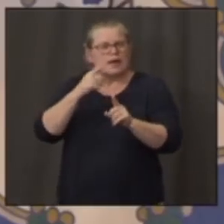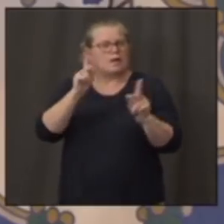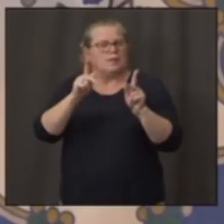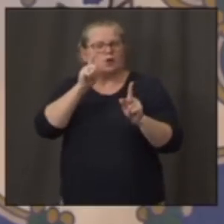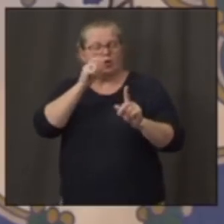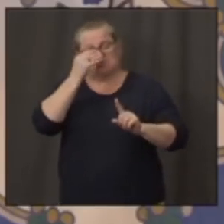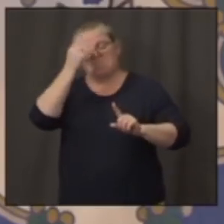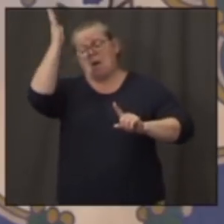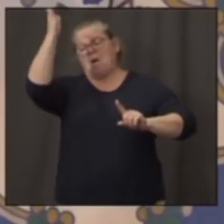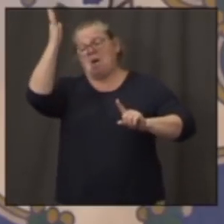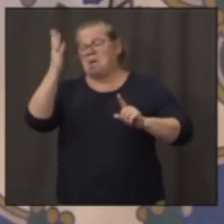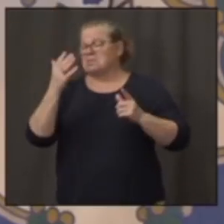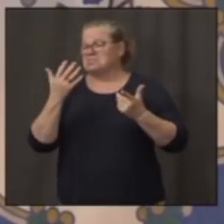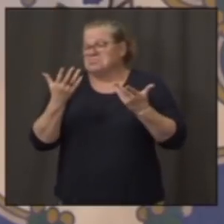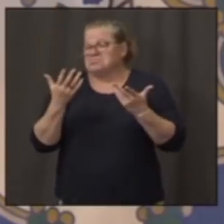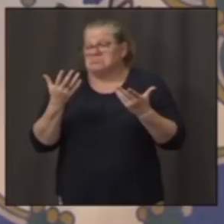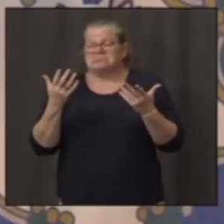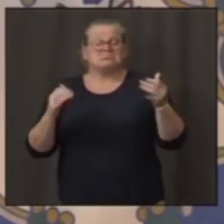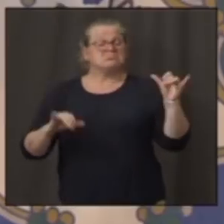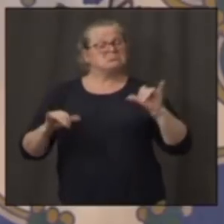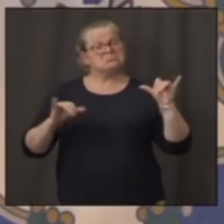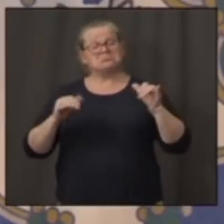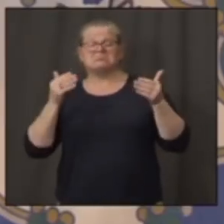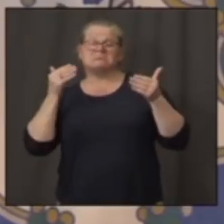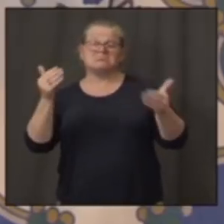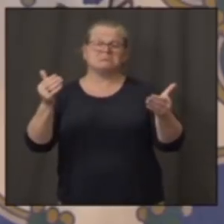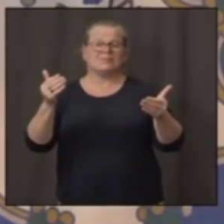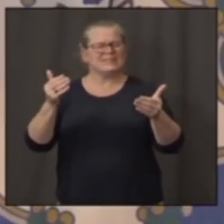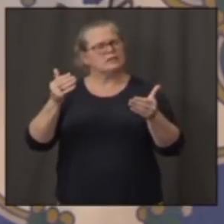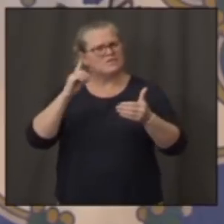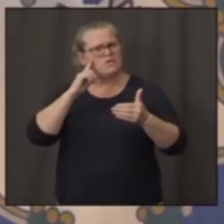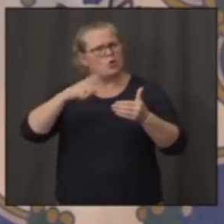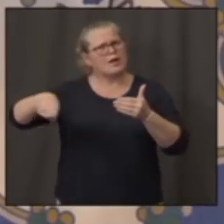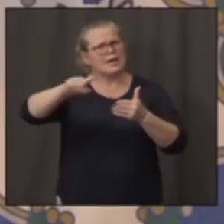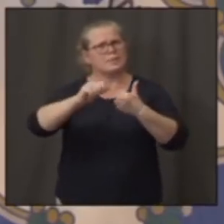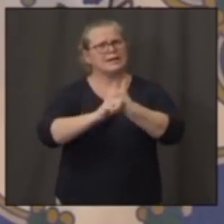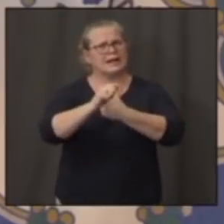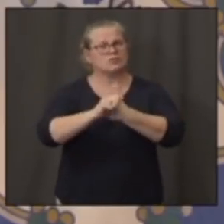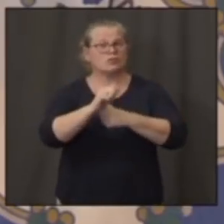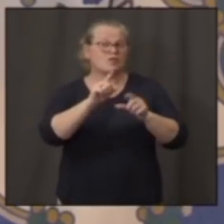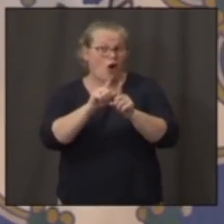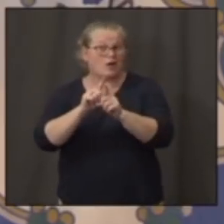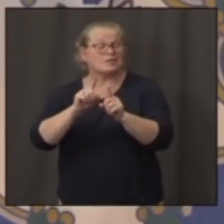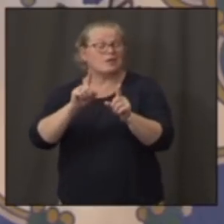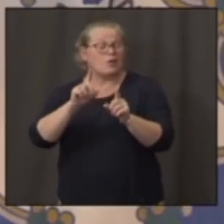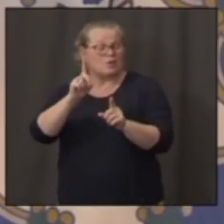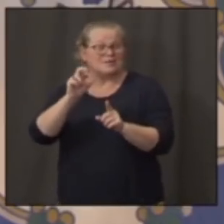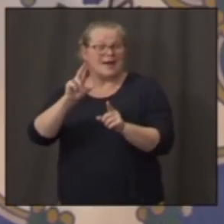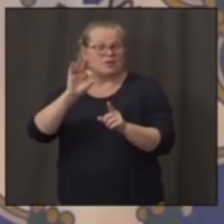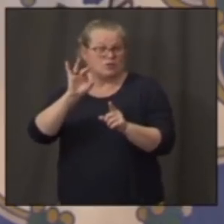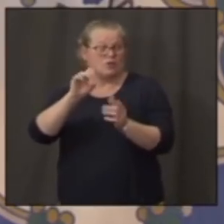creates a dangerous situation, not just for them, but as Dr. Fauci says, for the greater community, we're not going to stand for it.